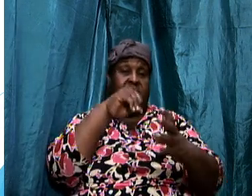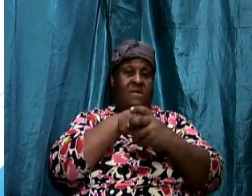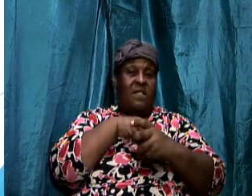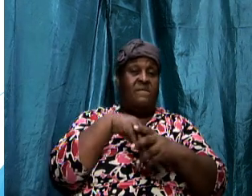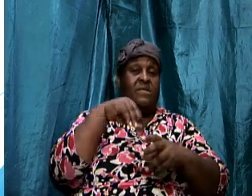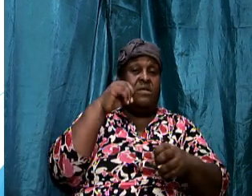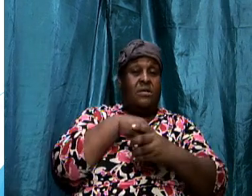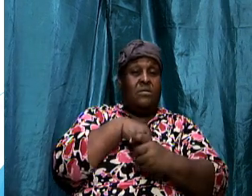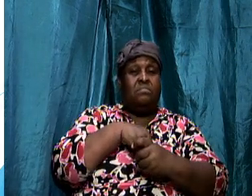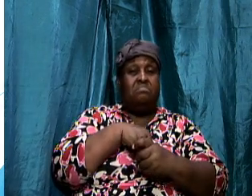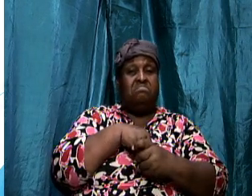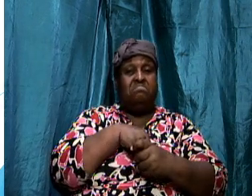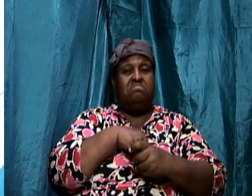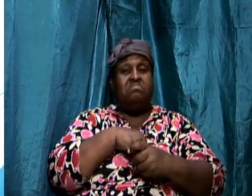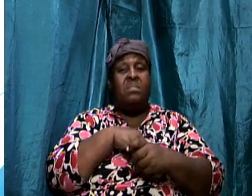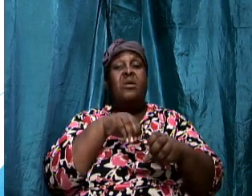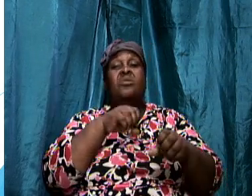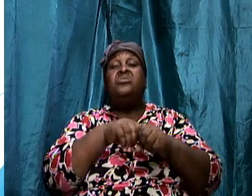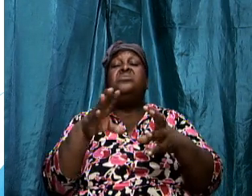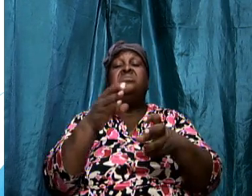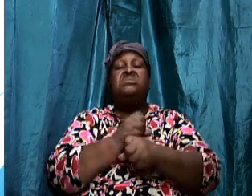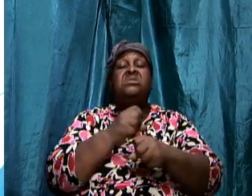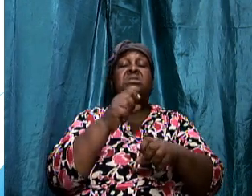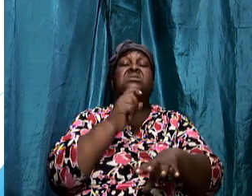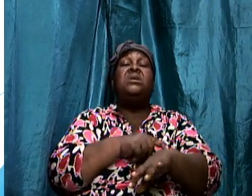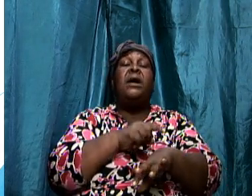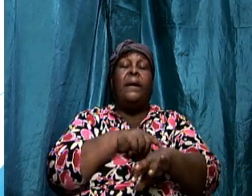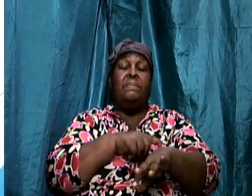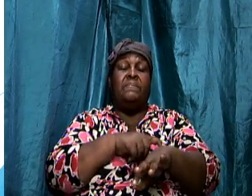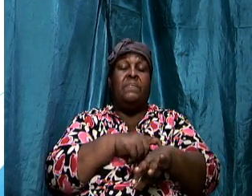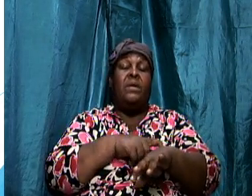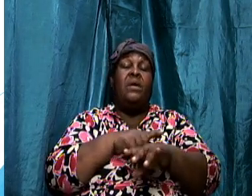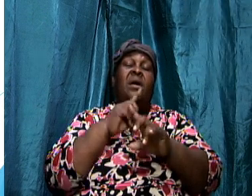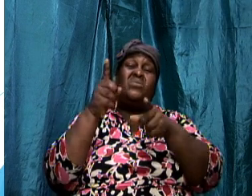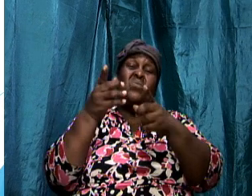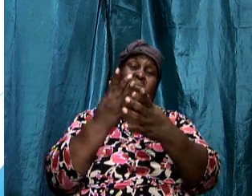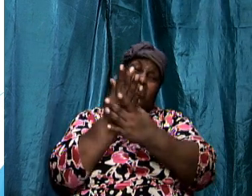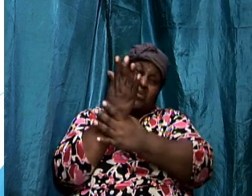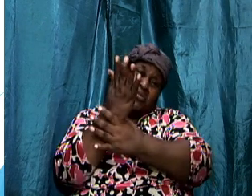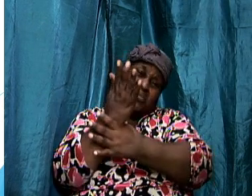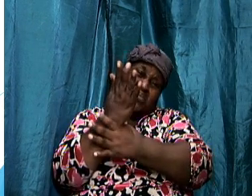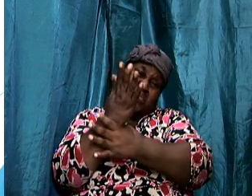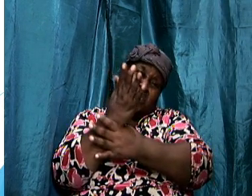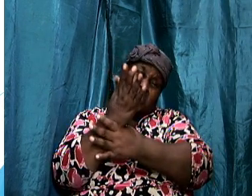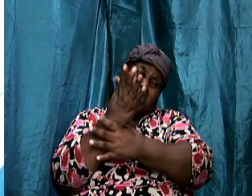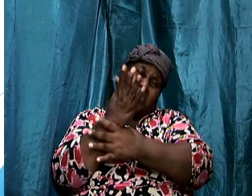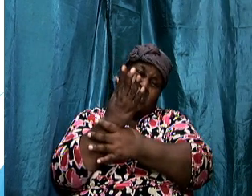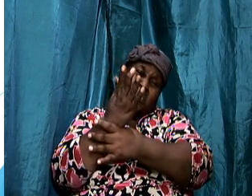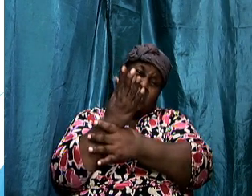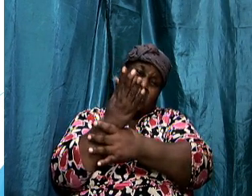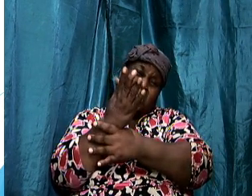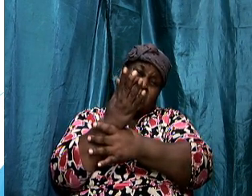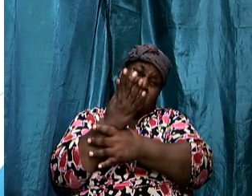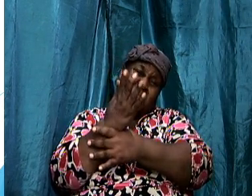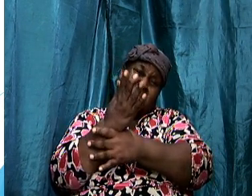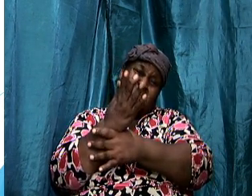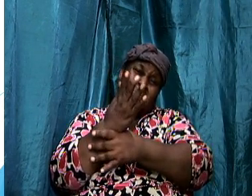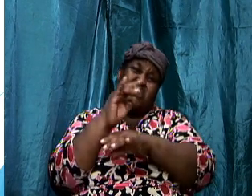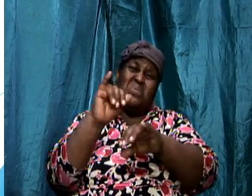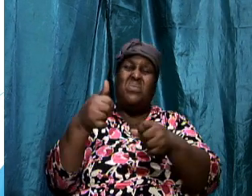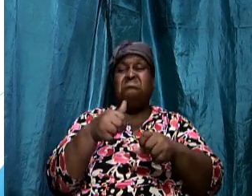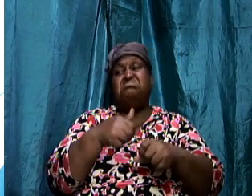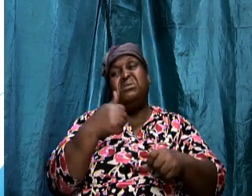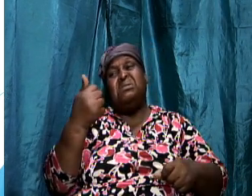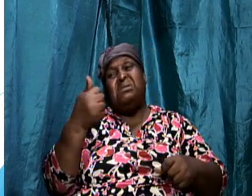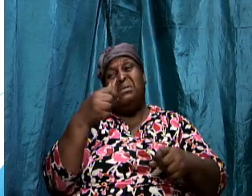we take our time and go through as if oh it's just another